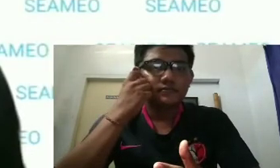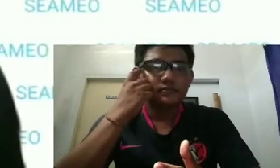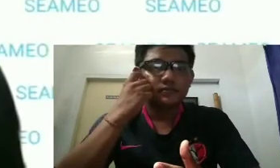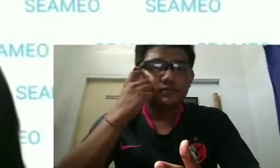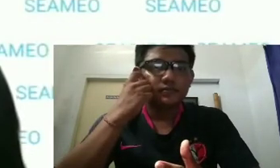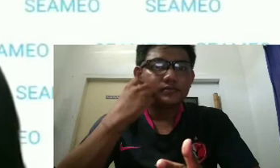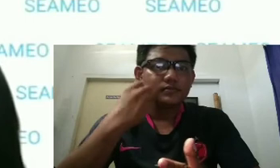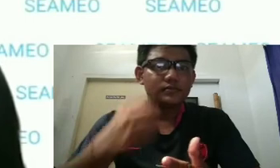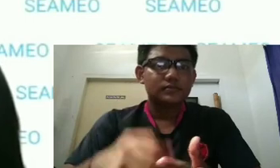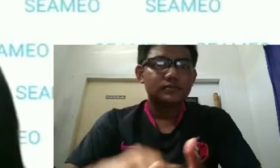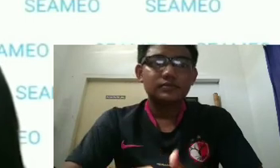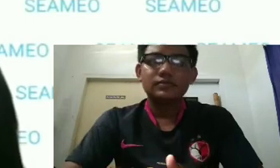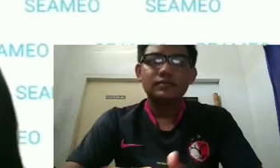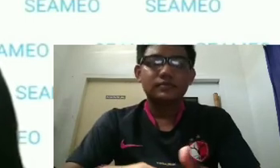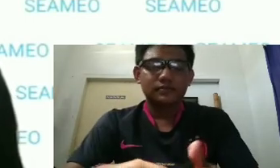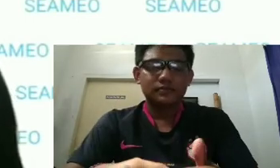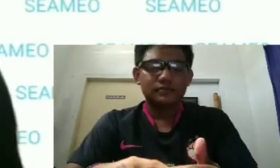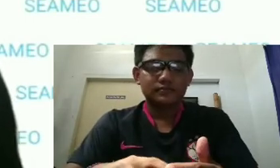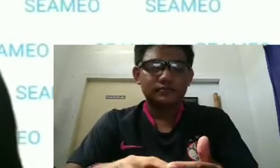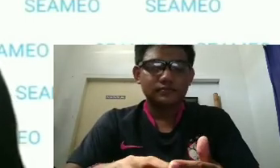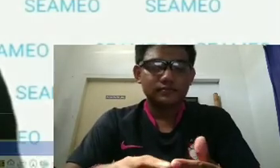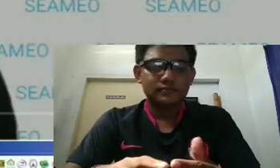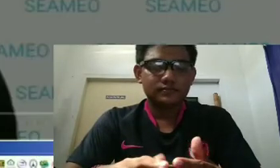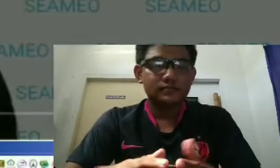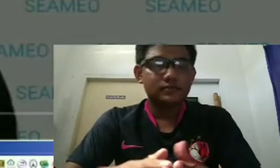the church and city vet network.